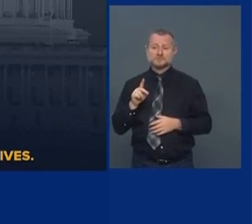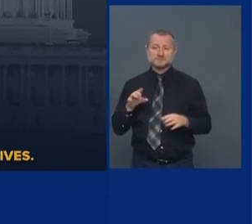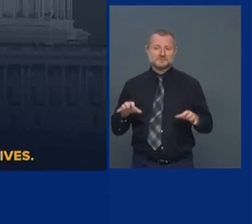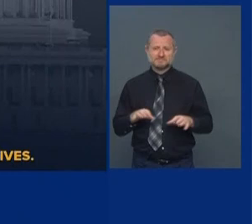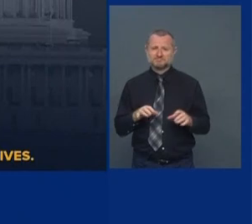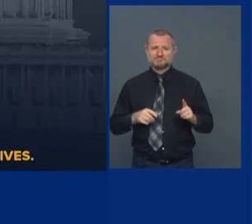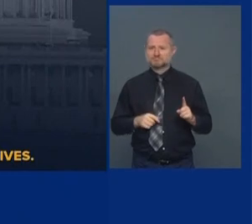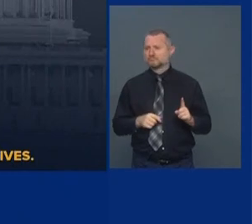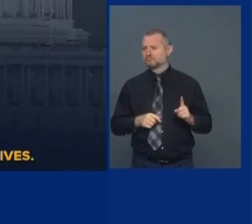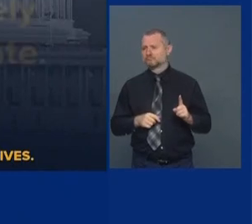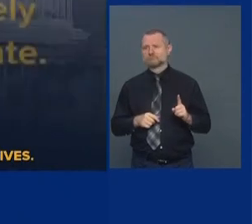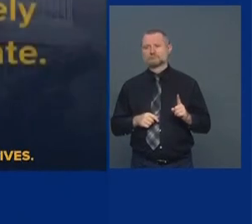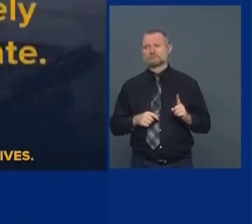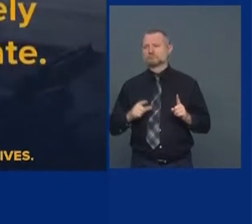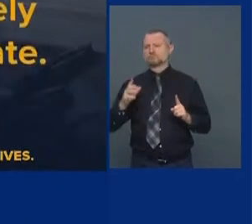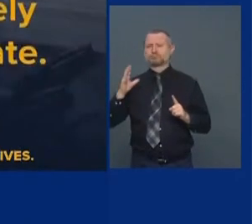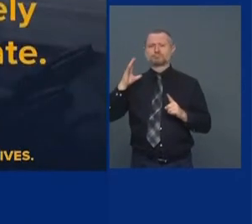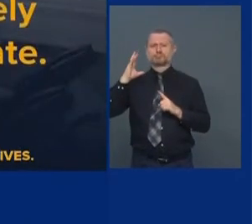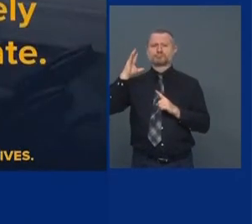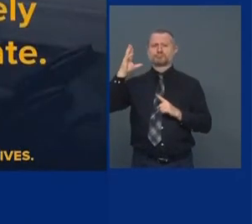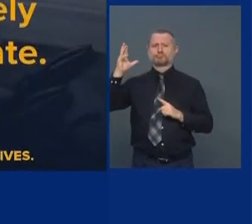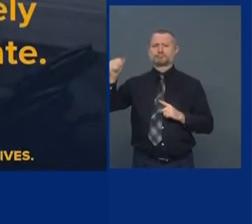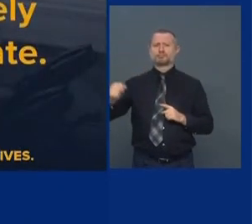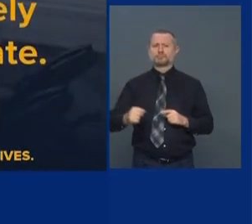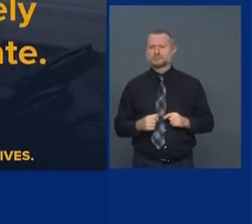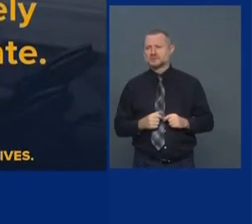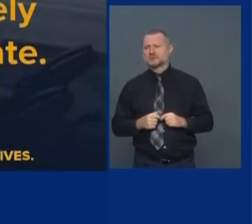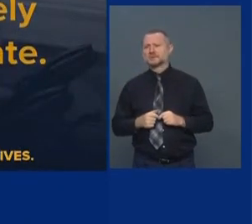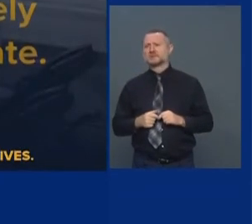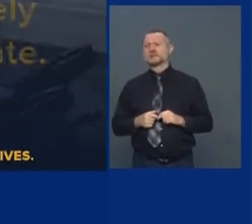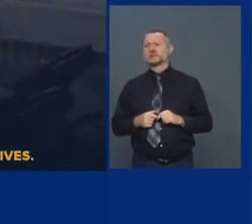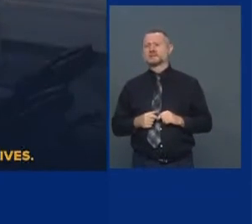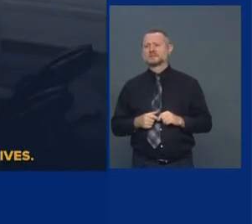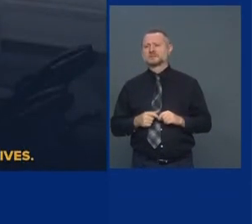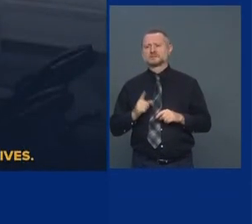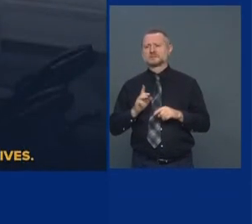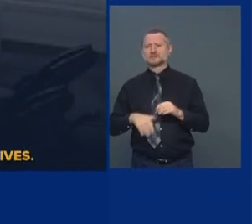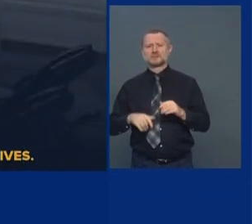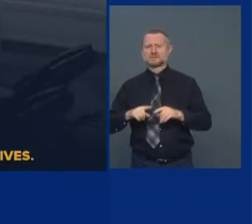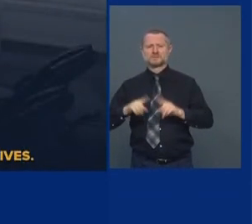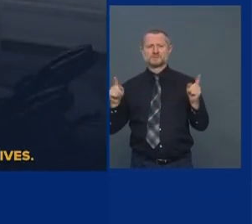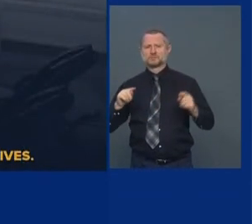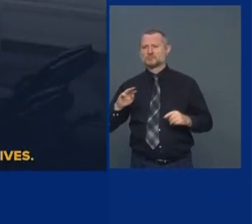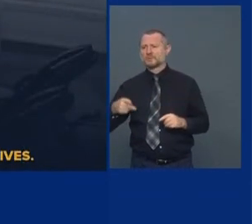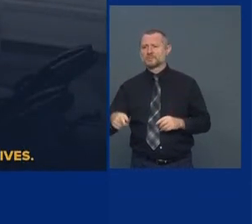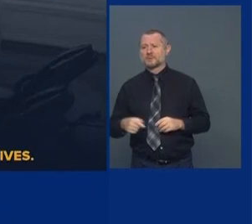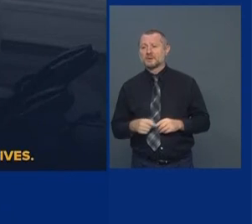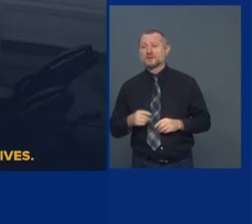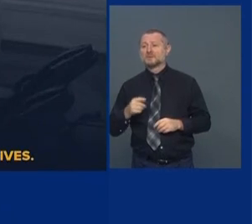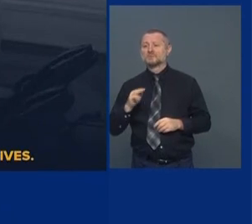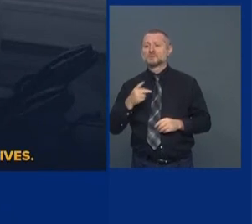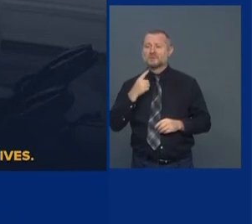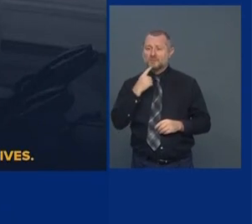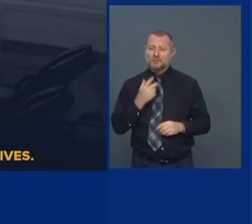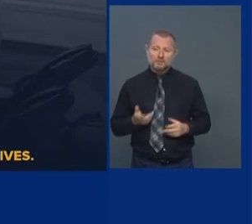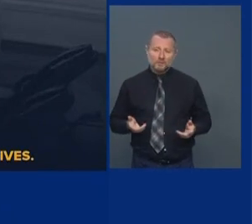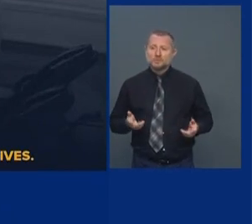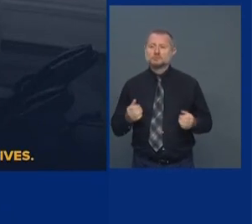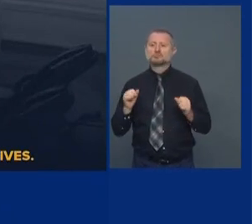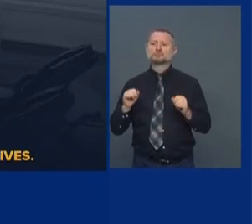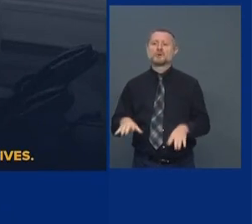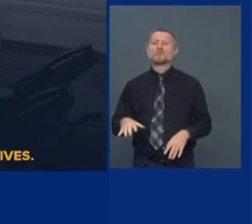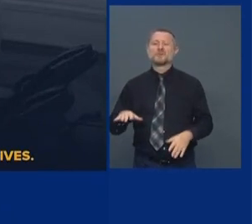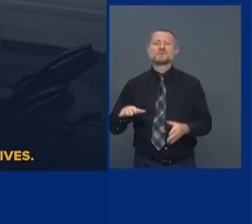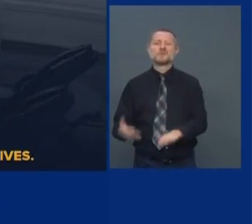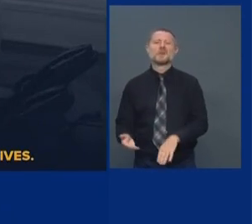he tell New York City to drop dead, Trump is actively trying to kill New York